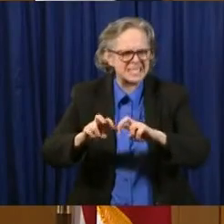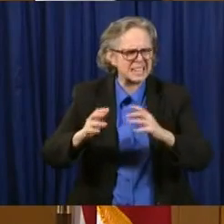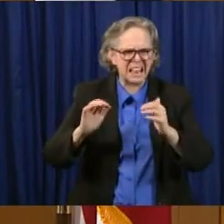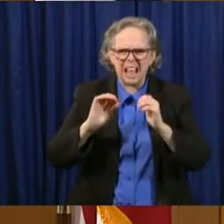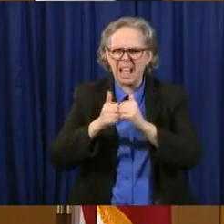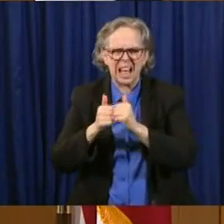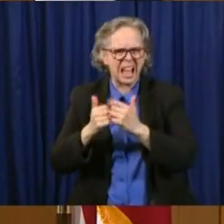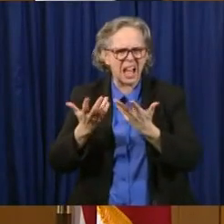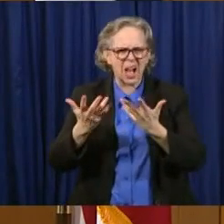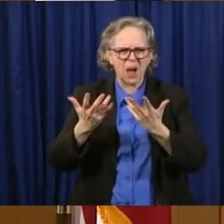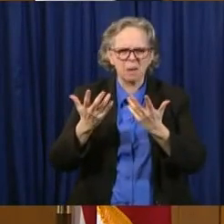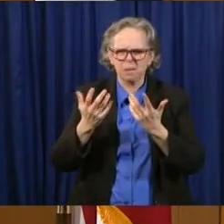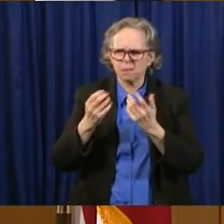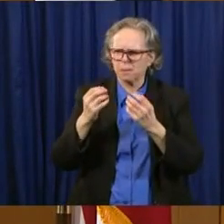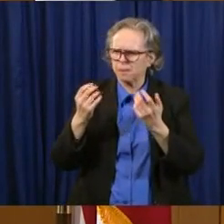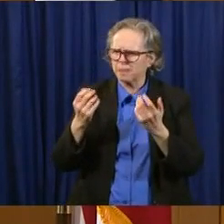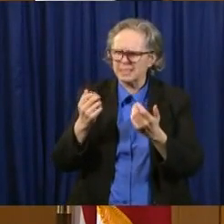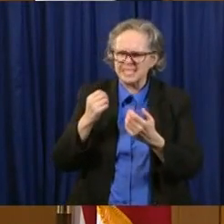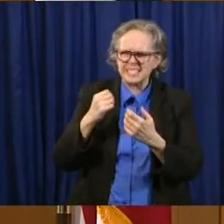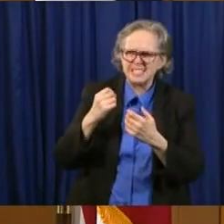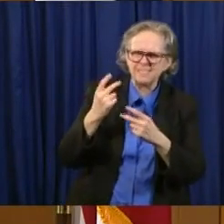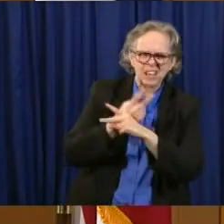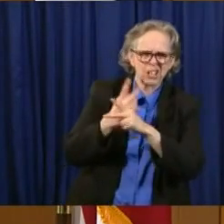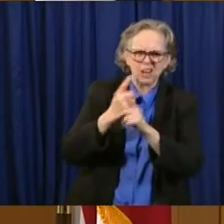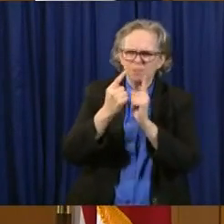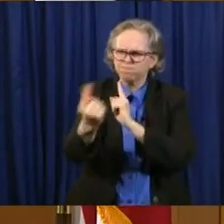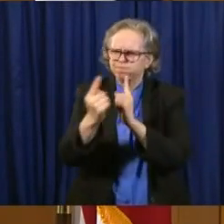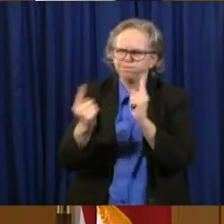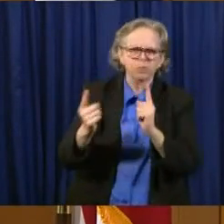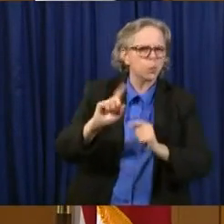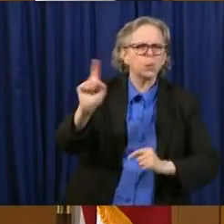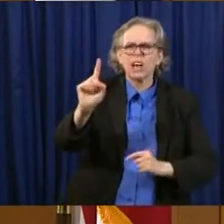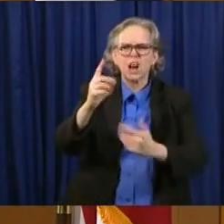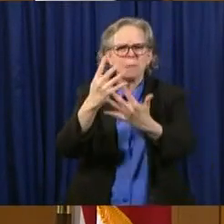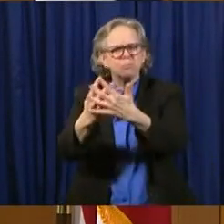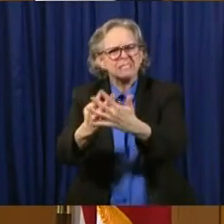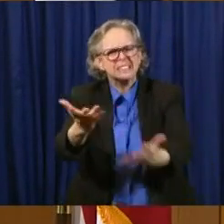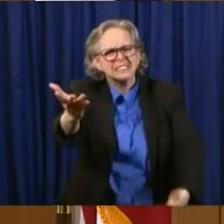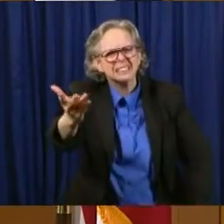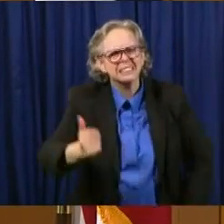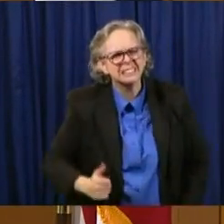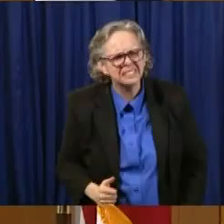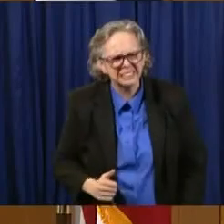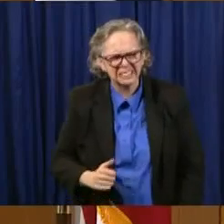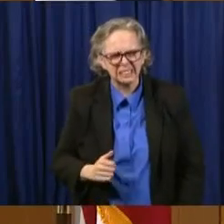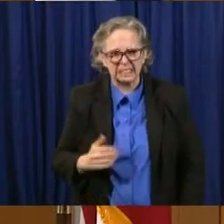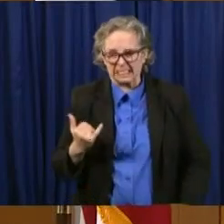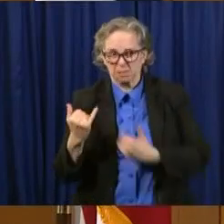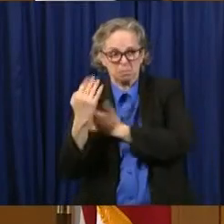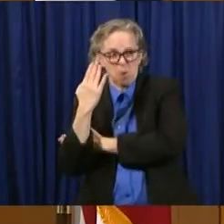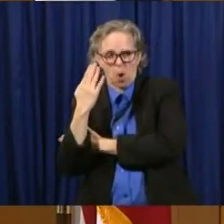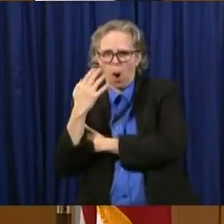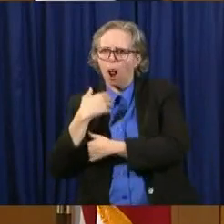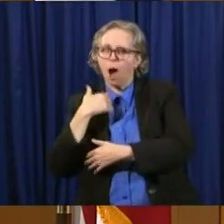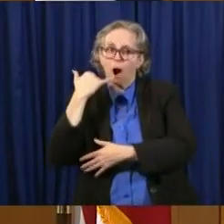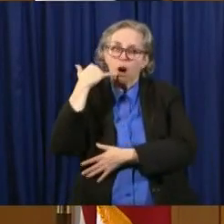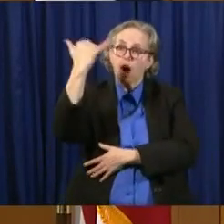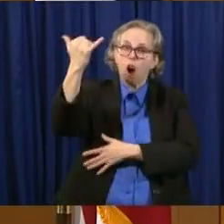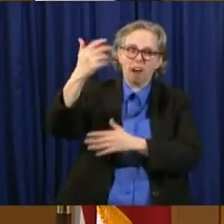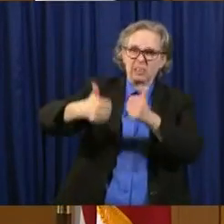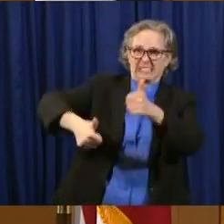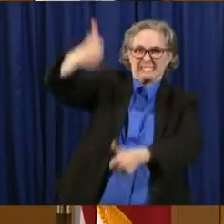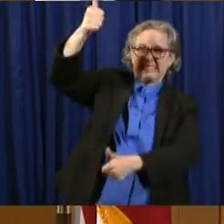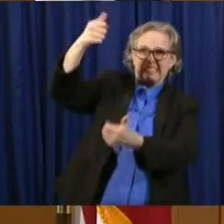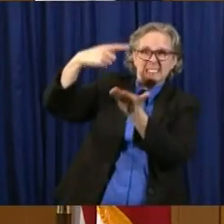state prison. Uh, the director and I had a call about this this morning. Uh, we involved, uh, Ohio State University,